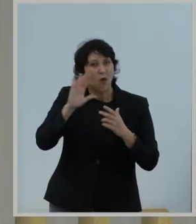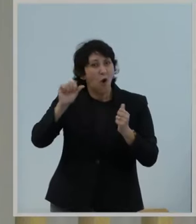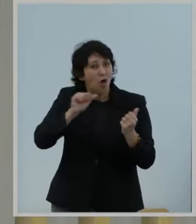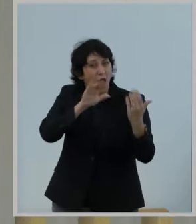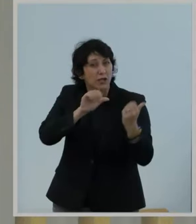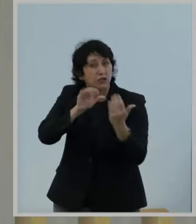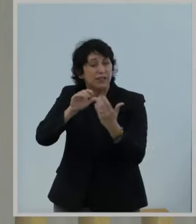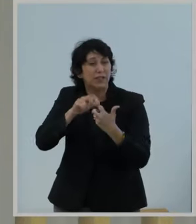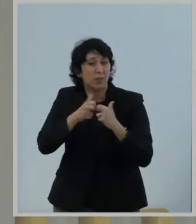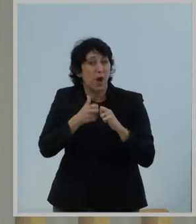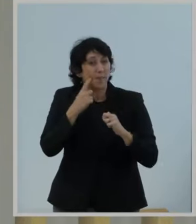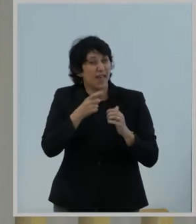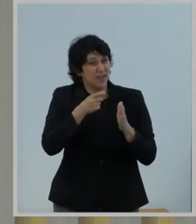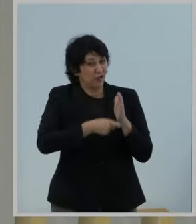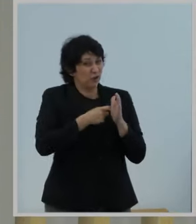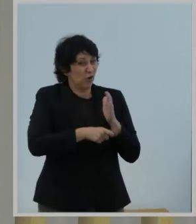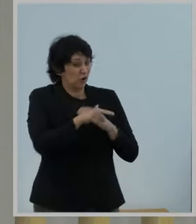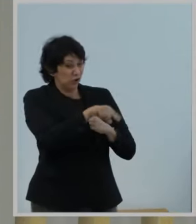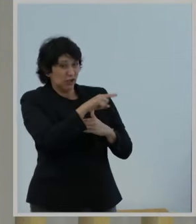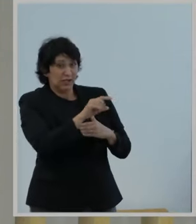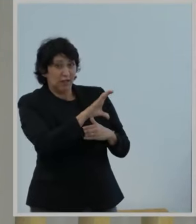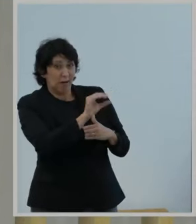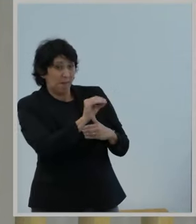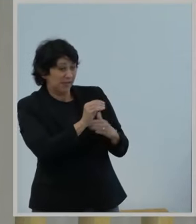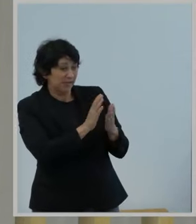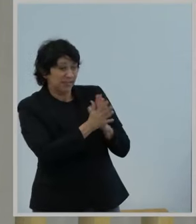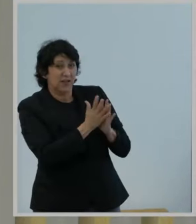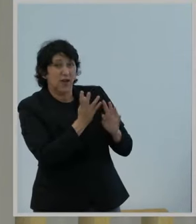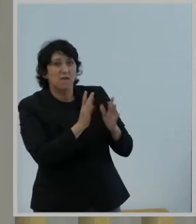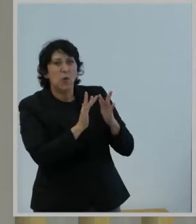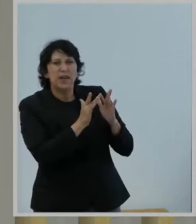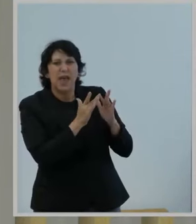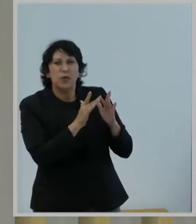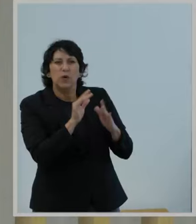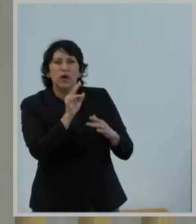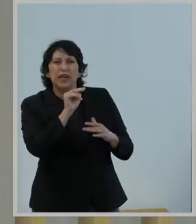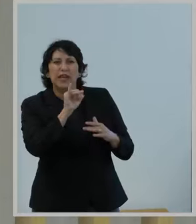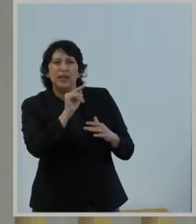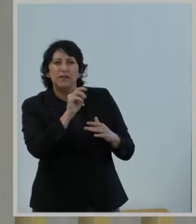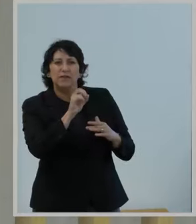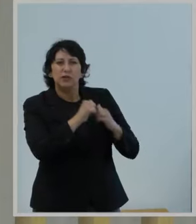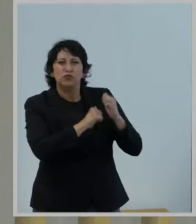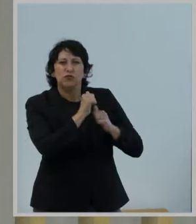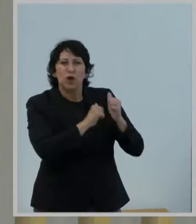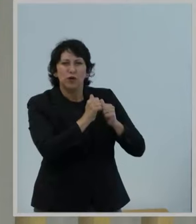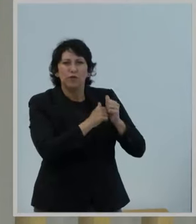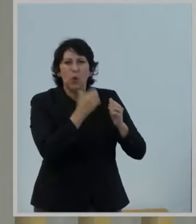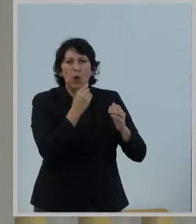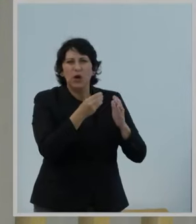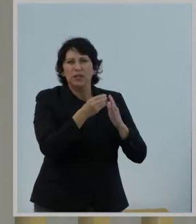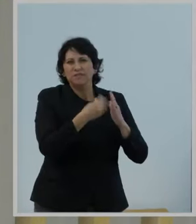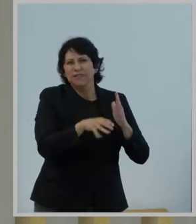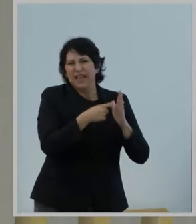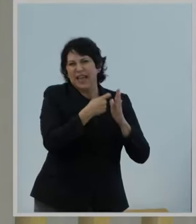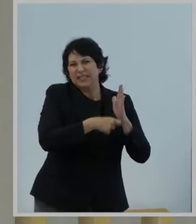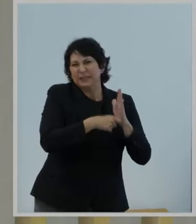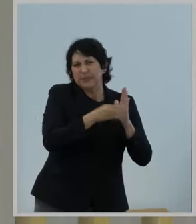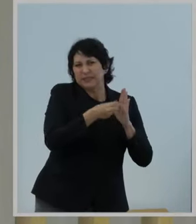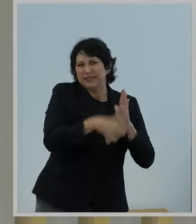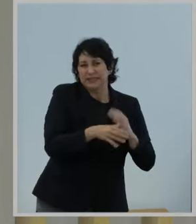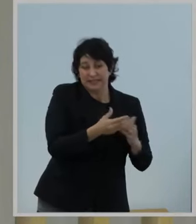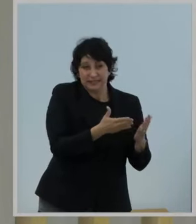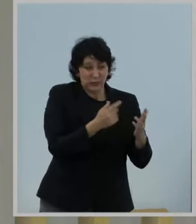and charge high-traffic companies for network infrastructure expenses. Finally, something that